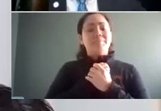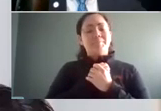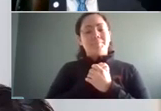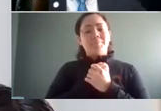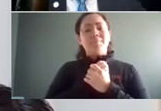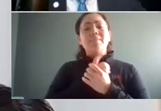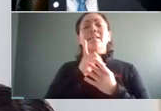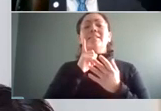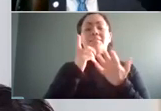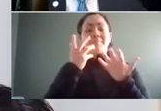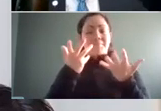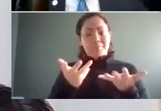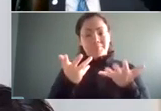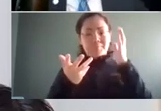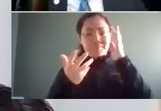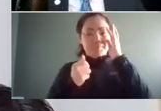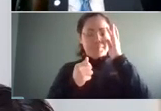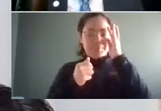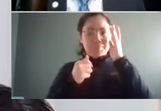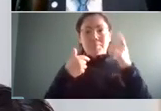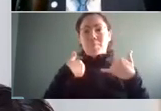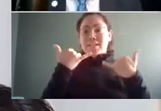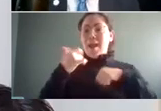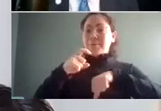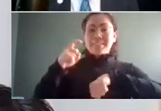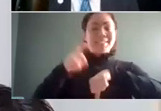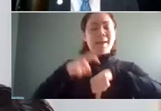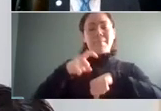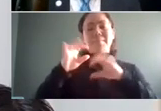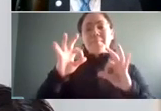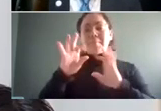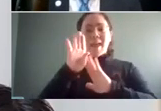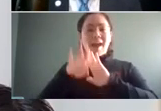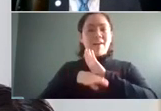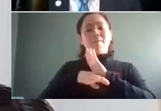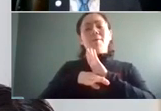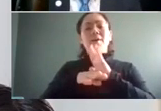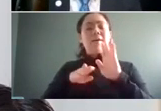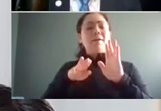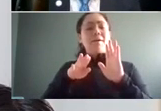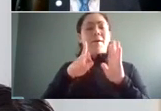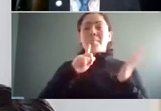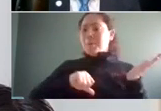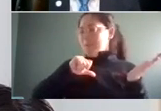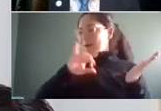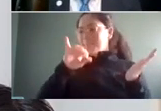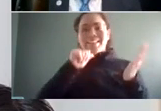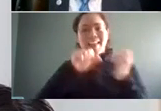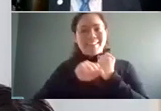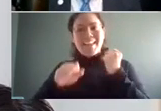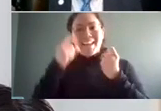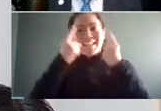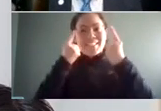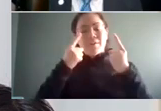so with that um we're right up against our half hour time frame i'm pretty proud of that considering